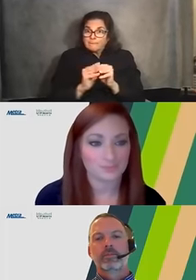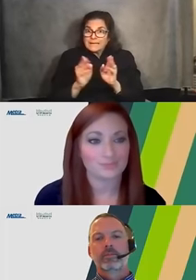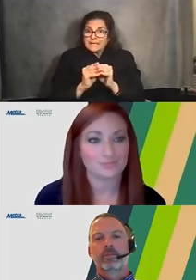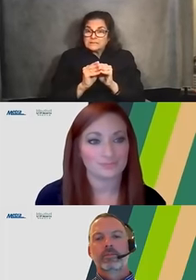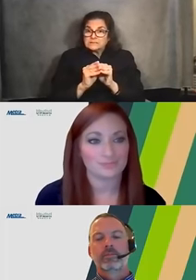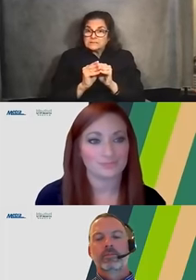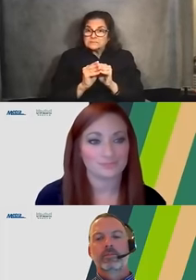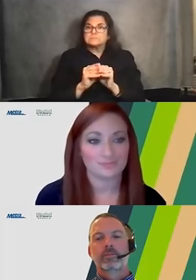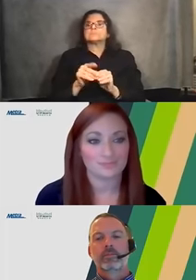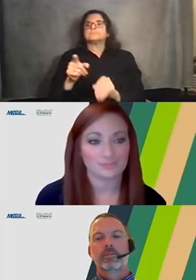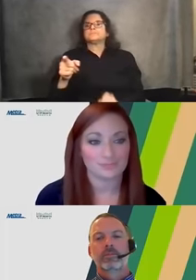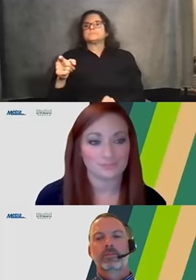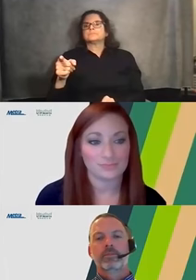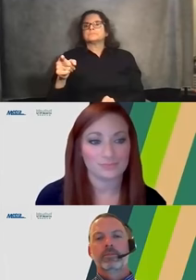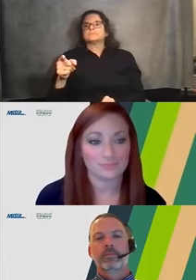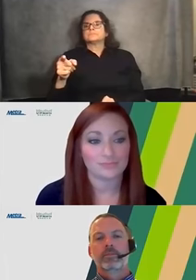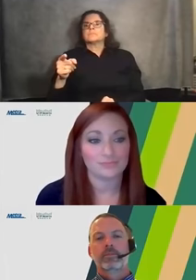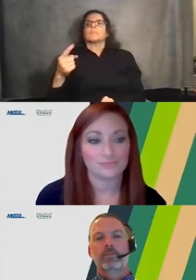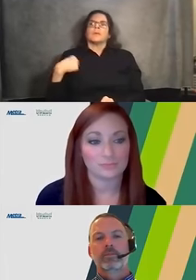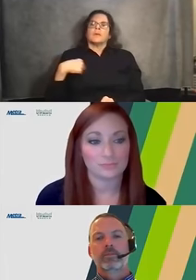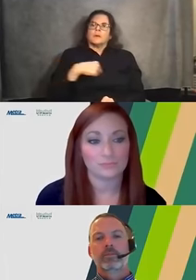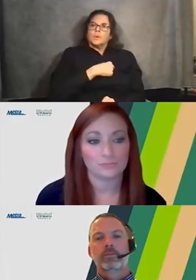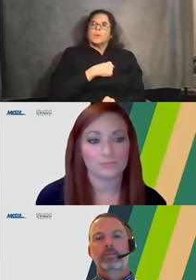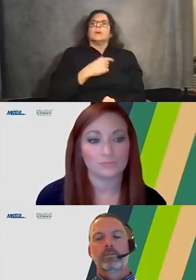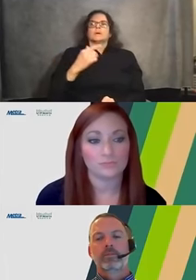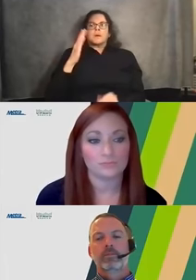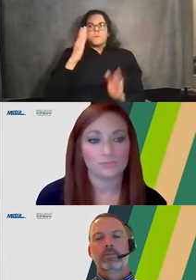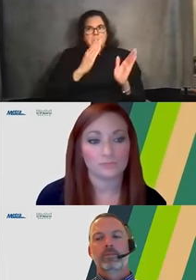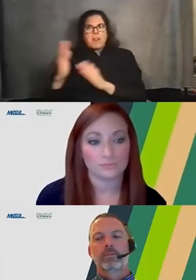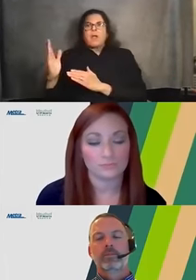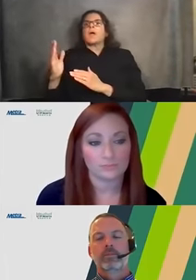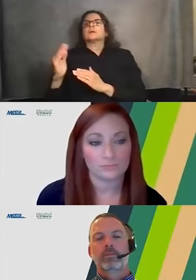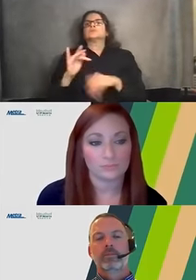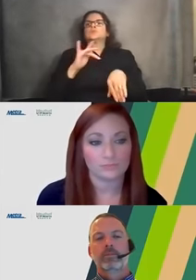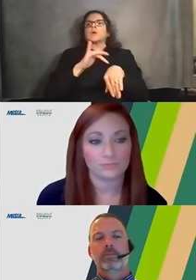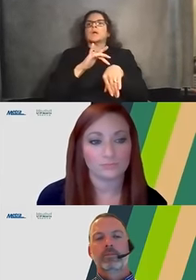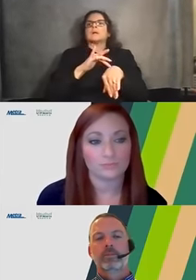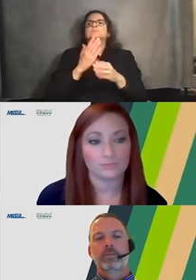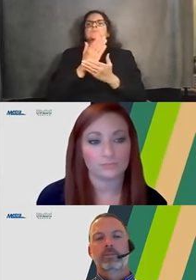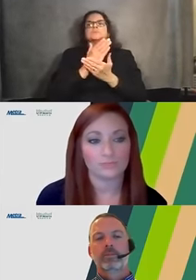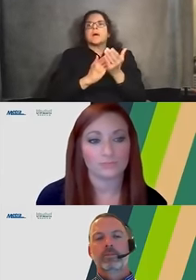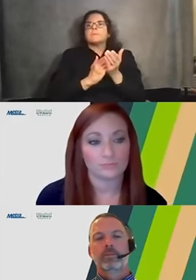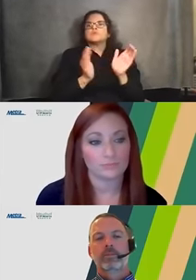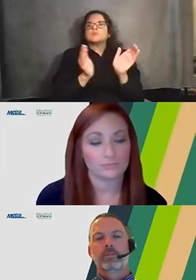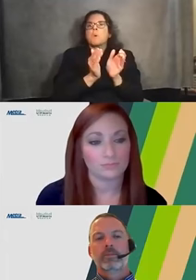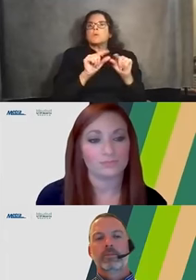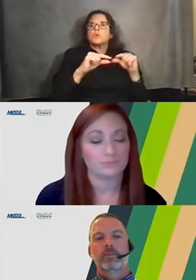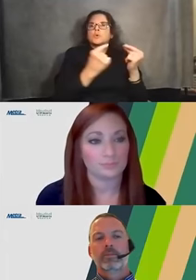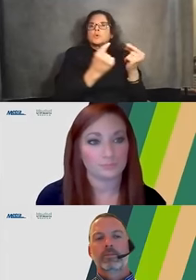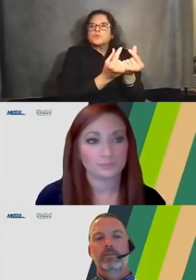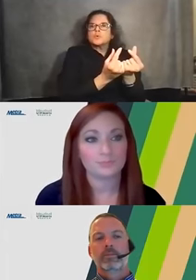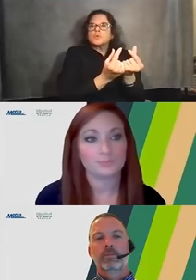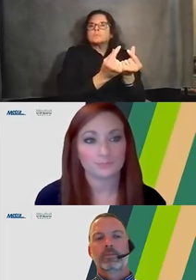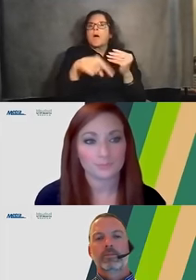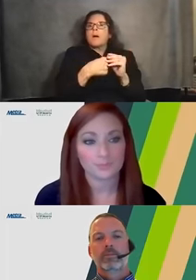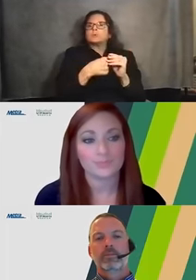additional sort of scope and time and intent to reach out to certain groups in smaller settings about specific impacts to them.